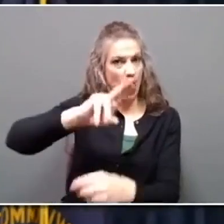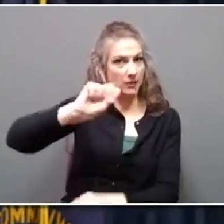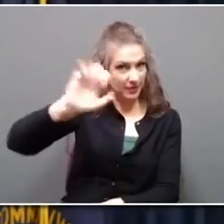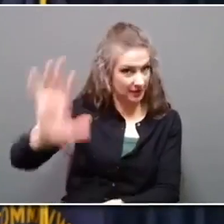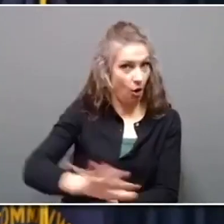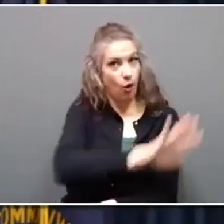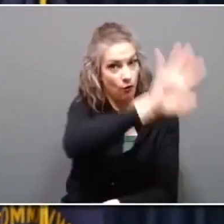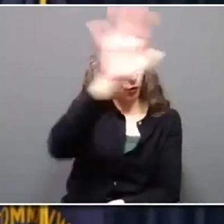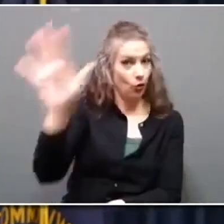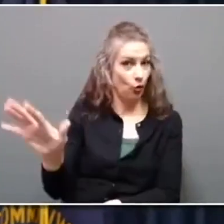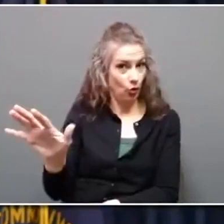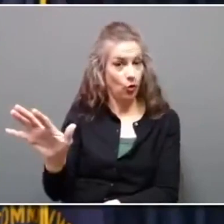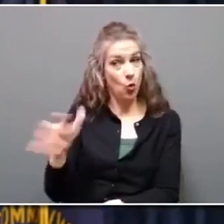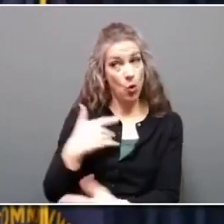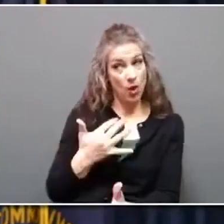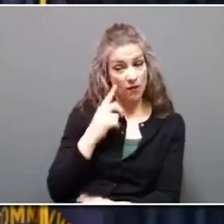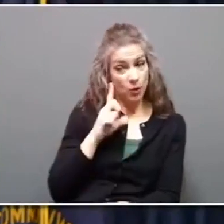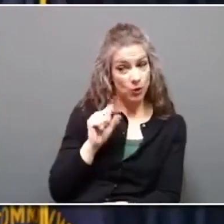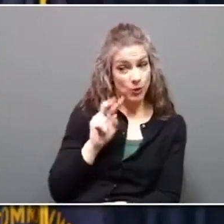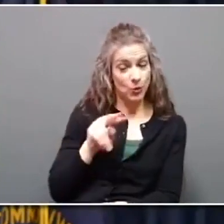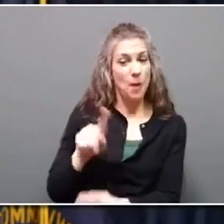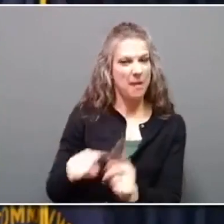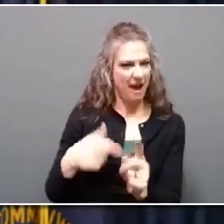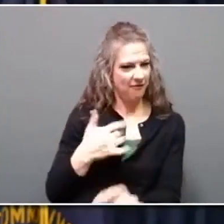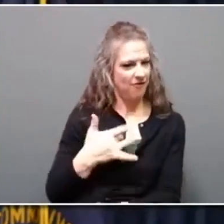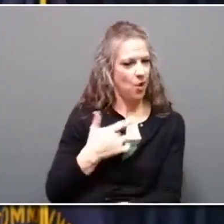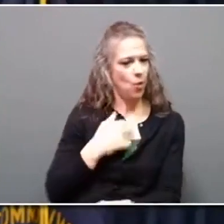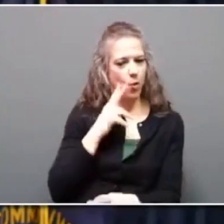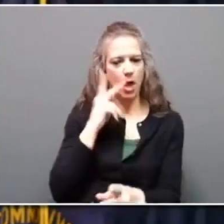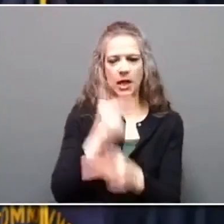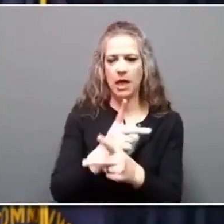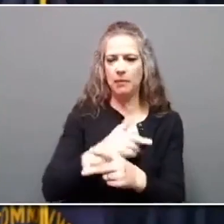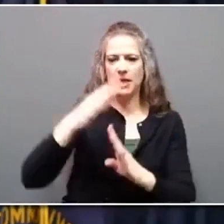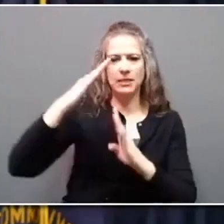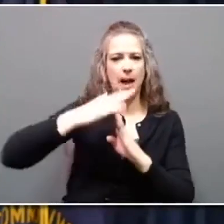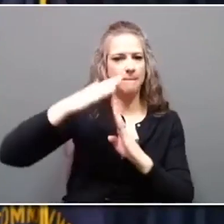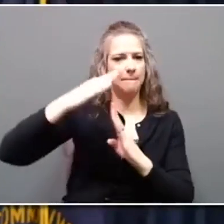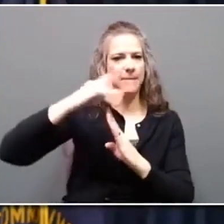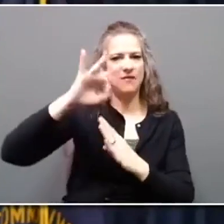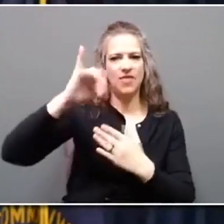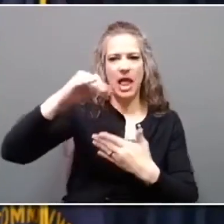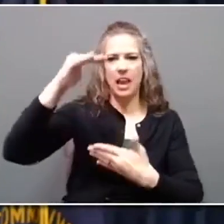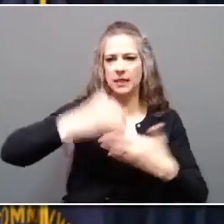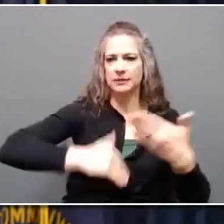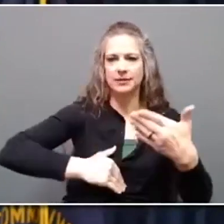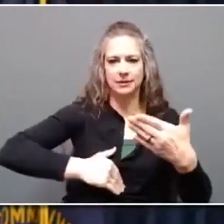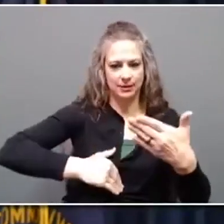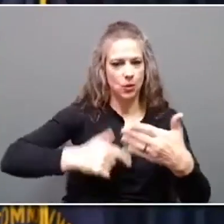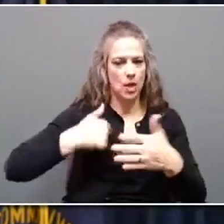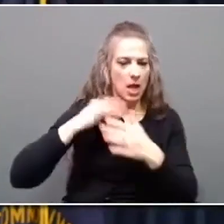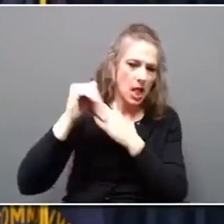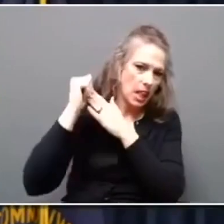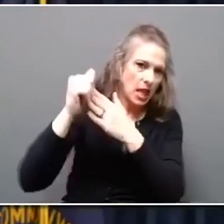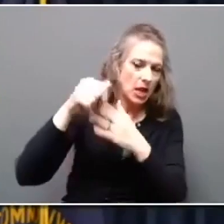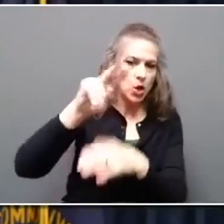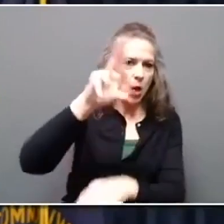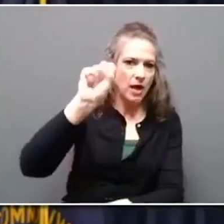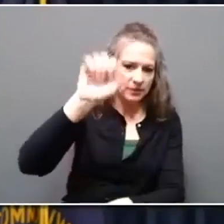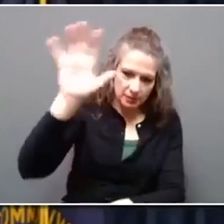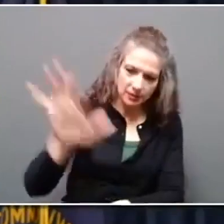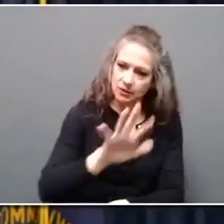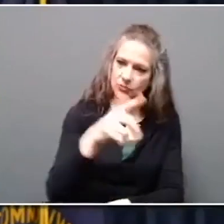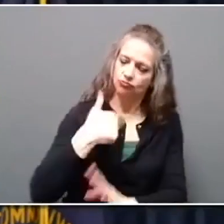numbers, but I am certain that we will continue to be at the top of that list, leading this country as a new